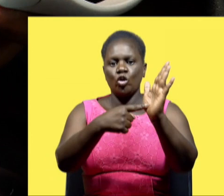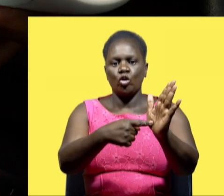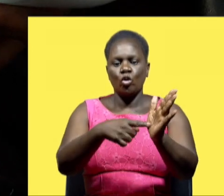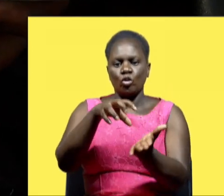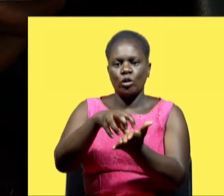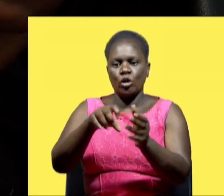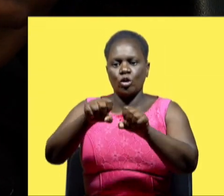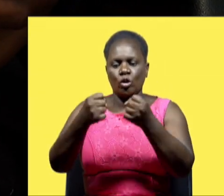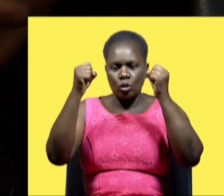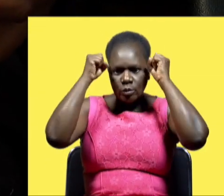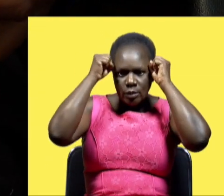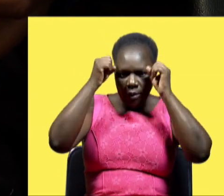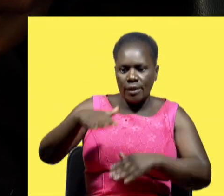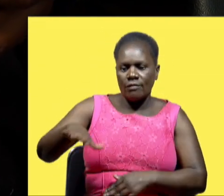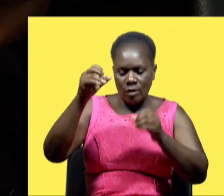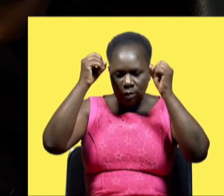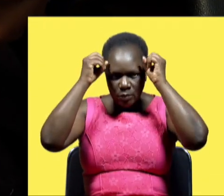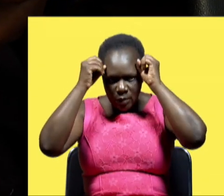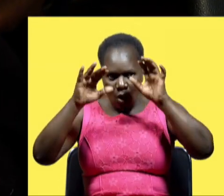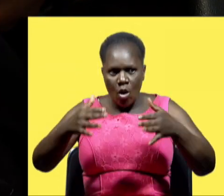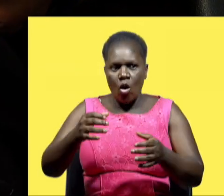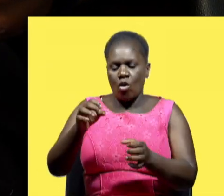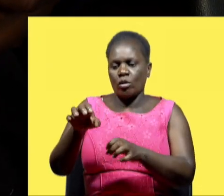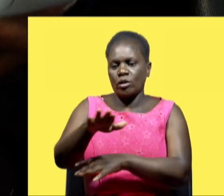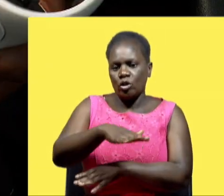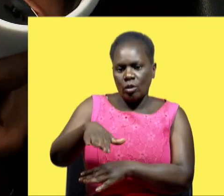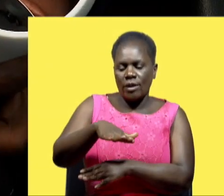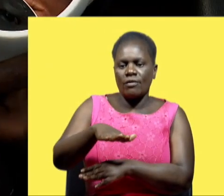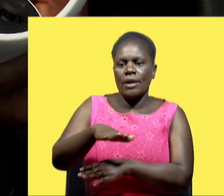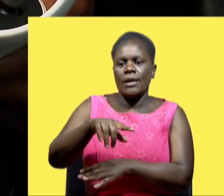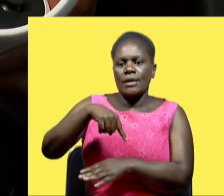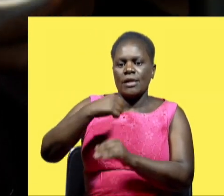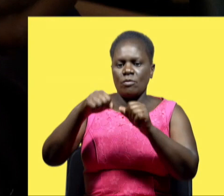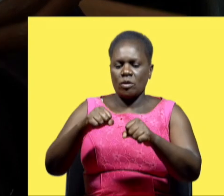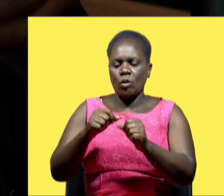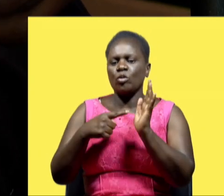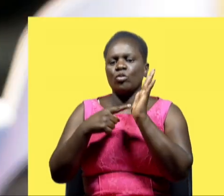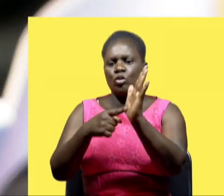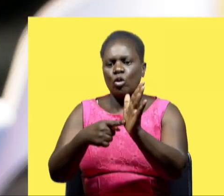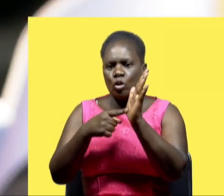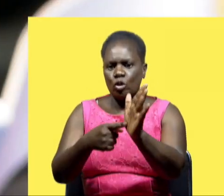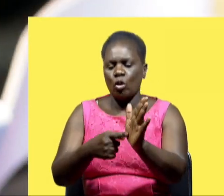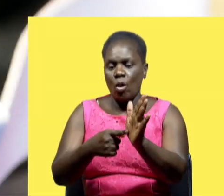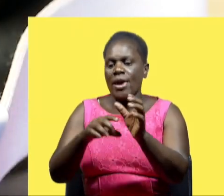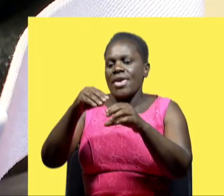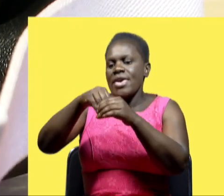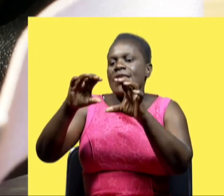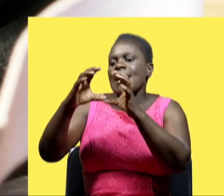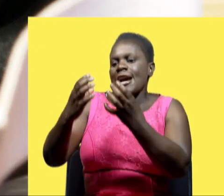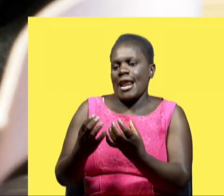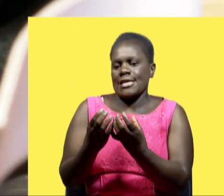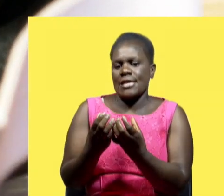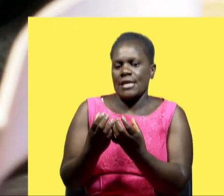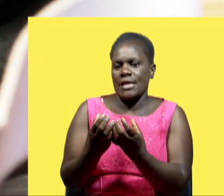either from social studies environmental studies or geography uh we are able to take these scenes to the classrooms where